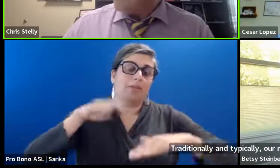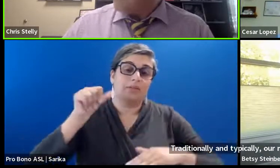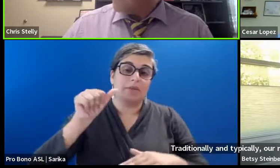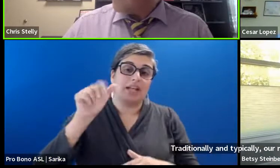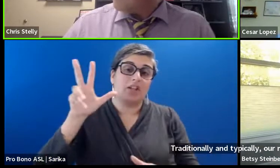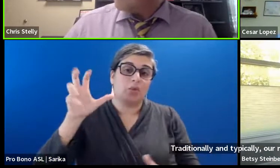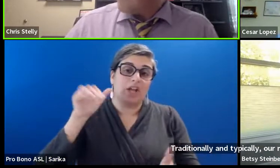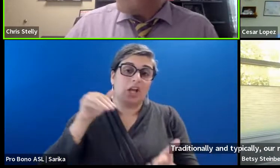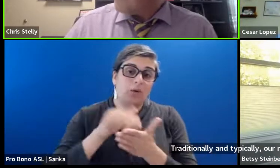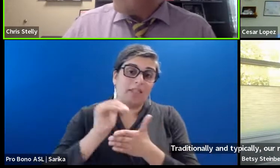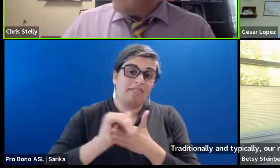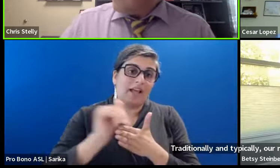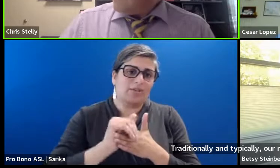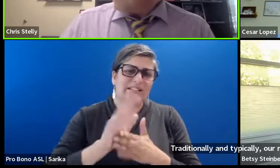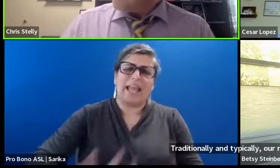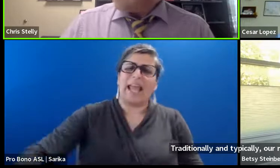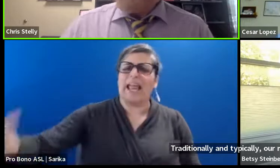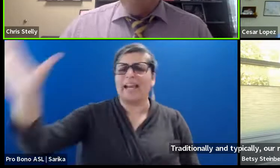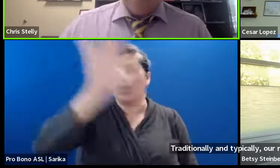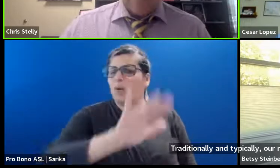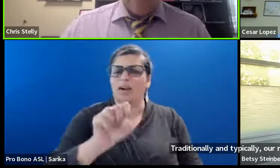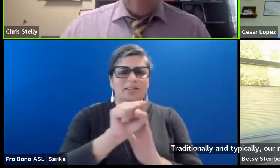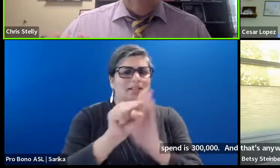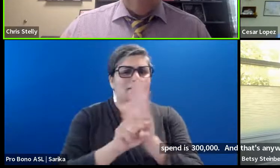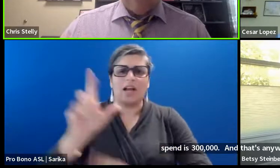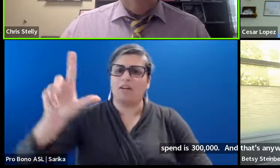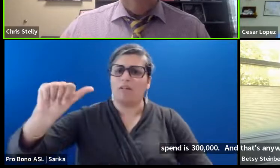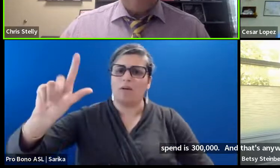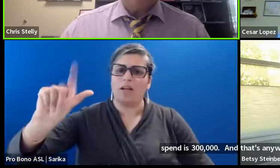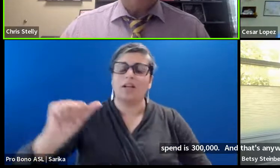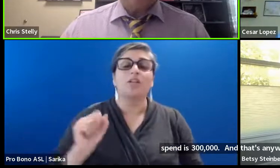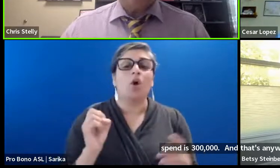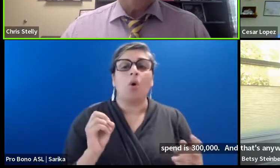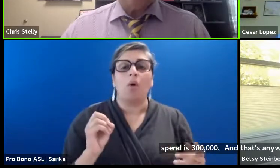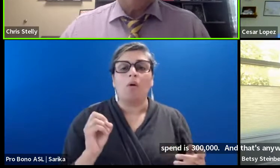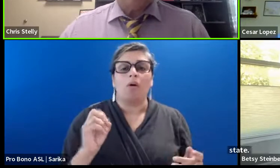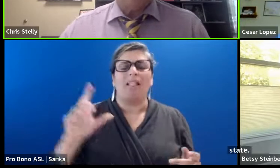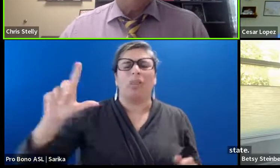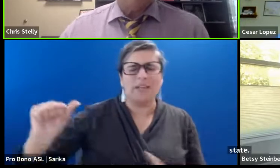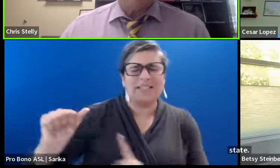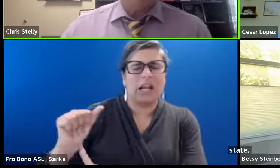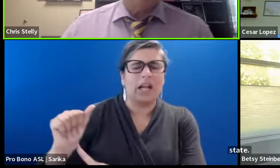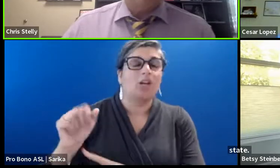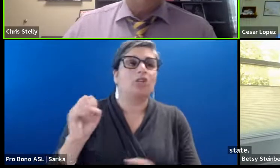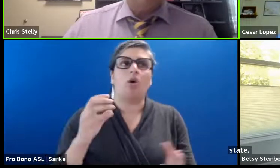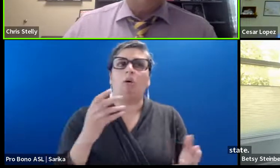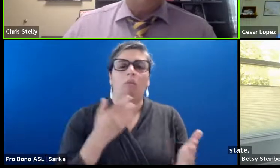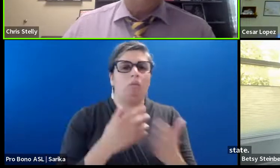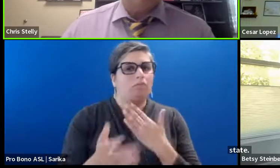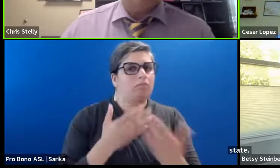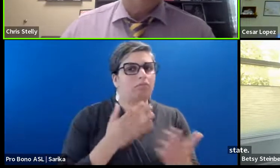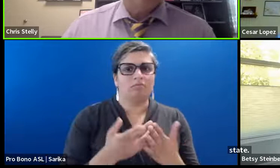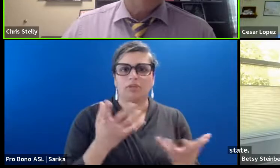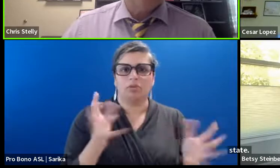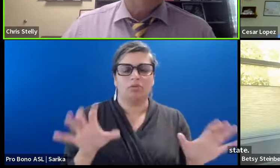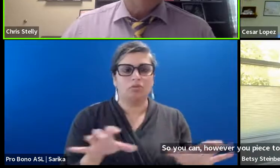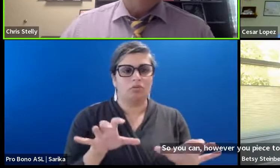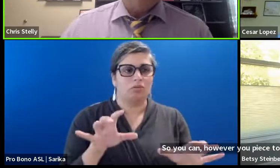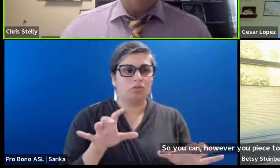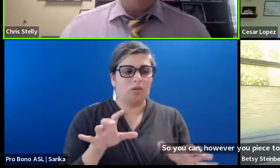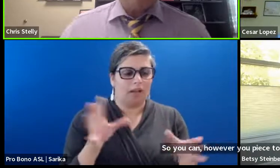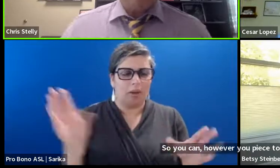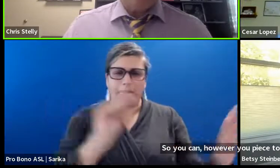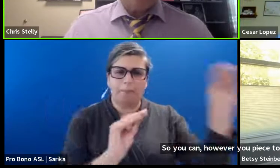that's anywhere. the state. Um. So you can. However. piece together. The different. The different parts. Of our incentive.